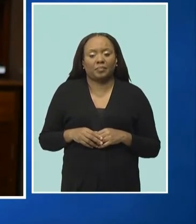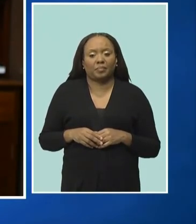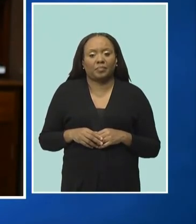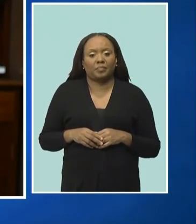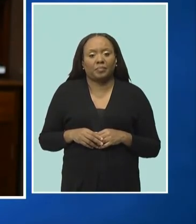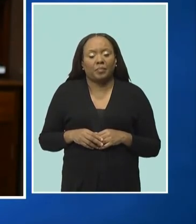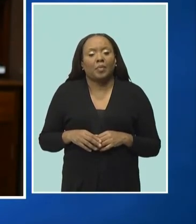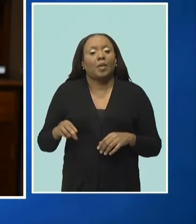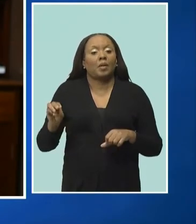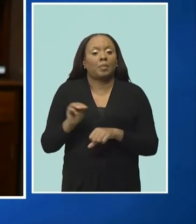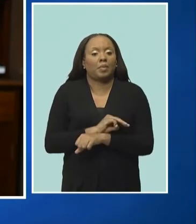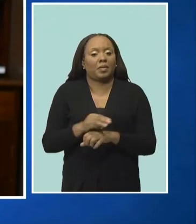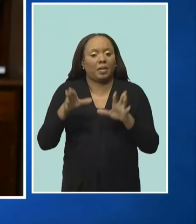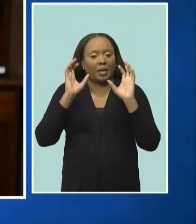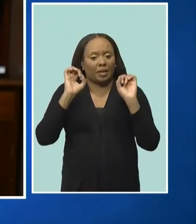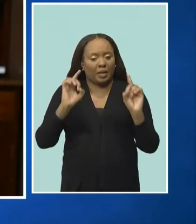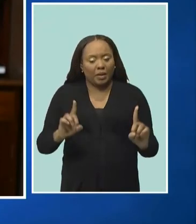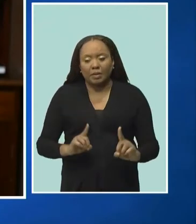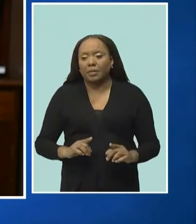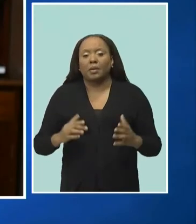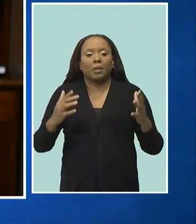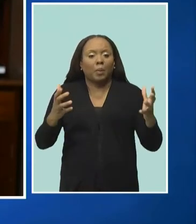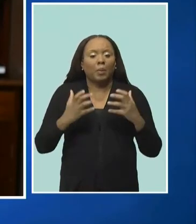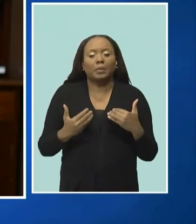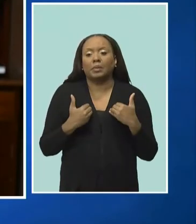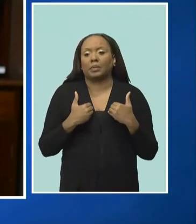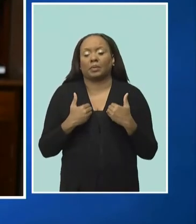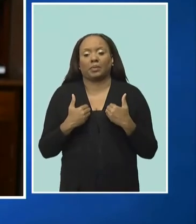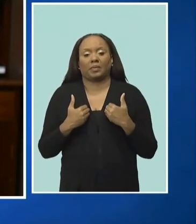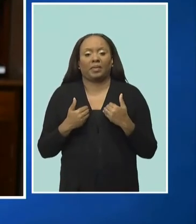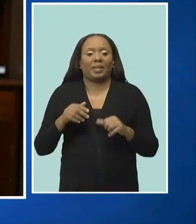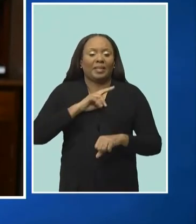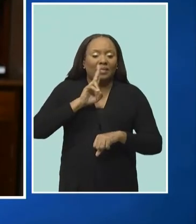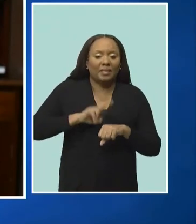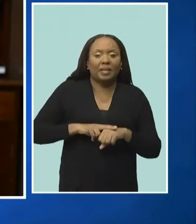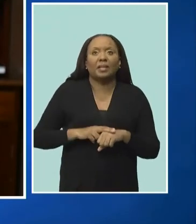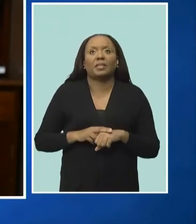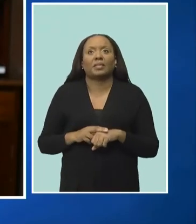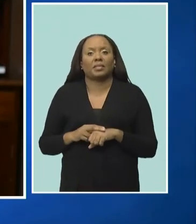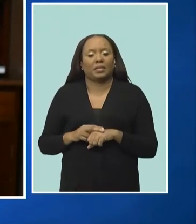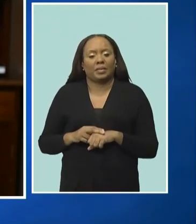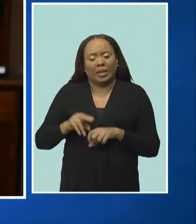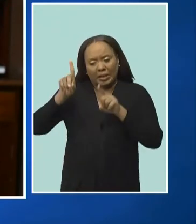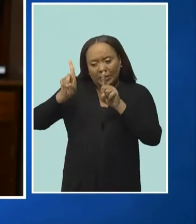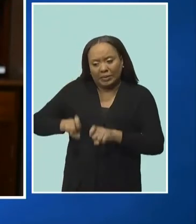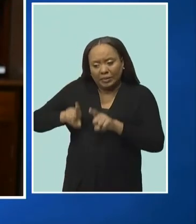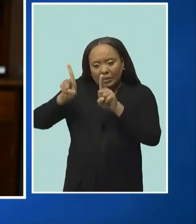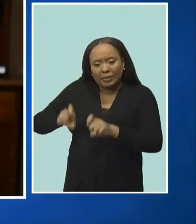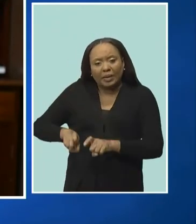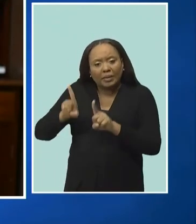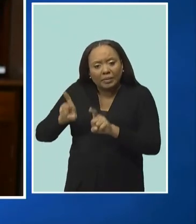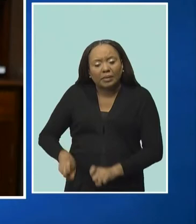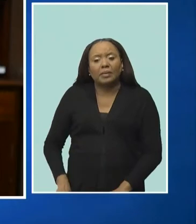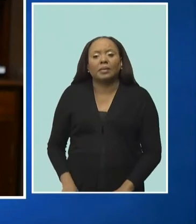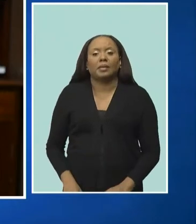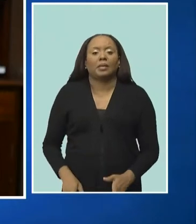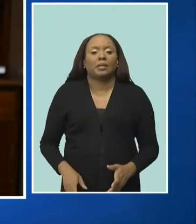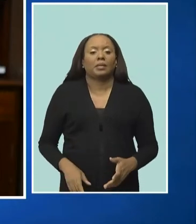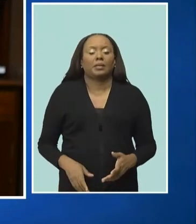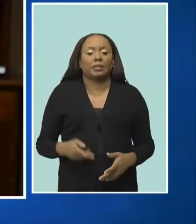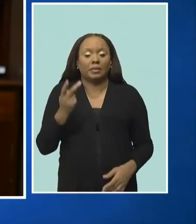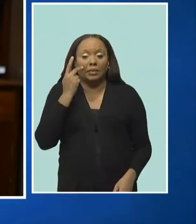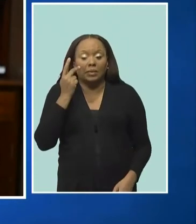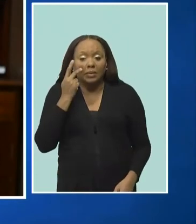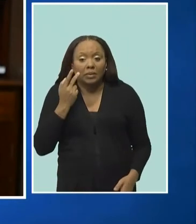has committed to conducting national diagnostic assessments to determine student